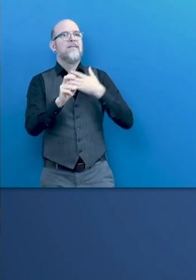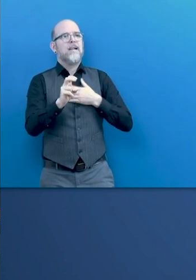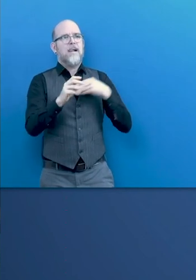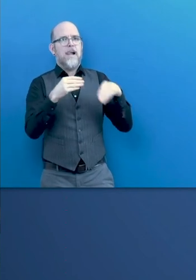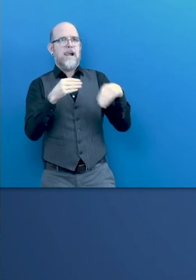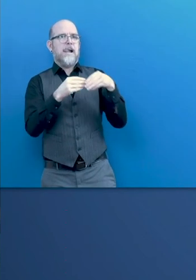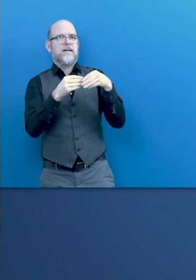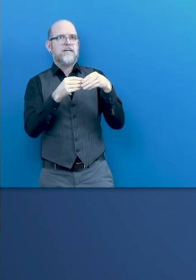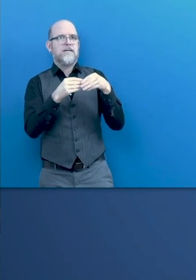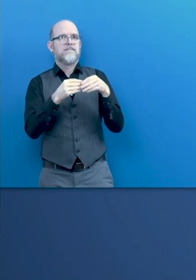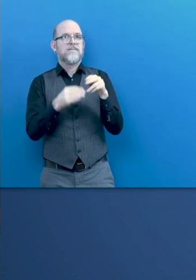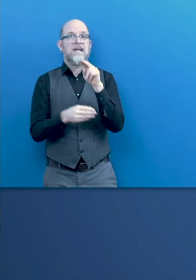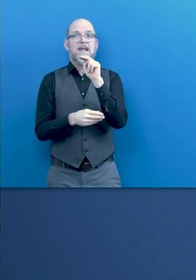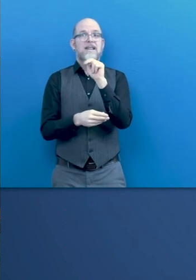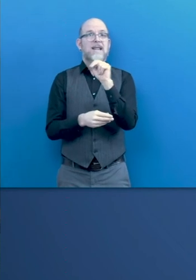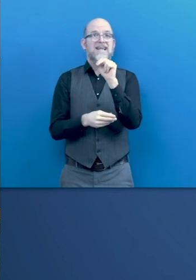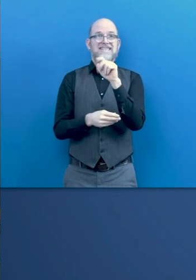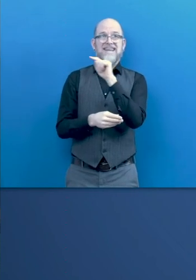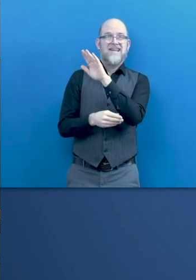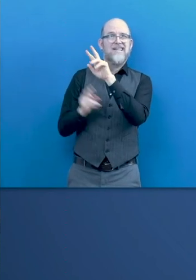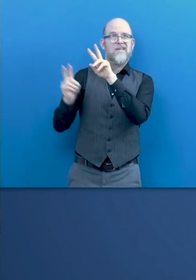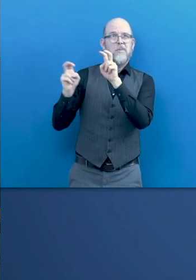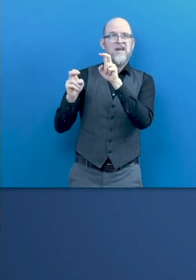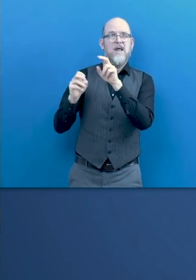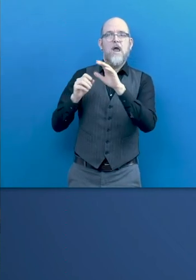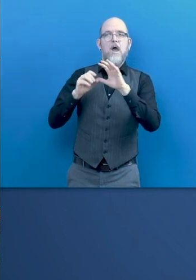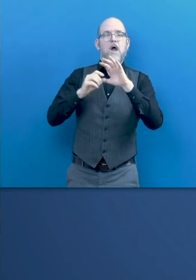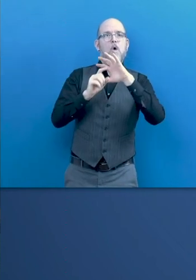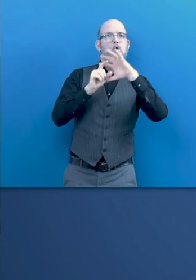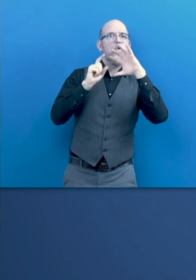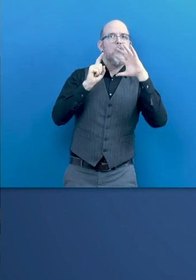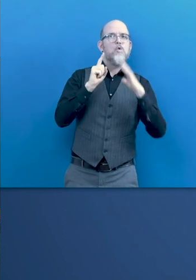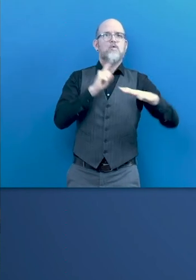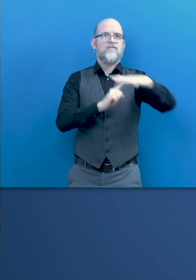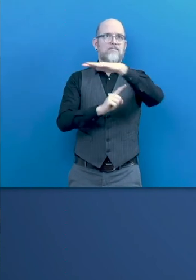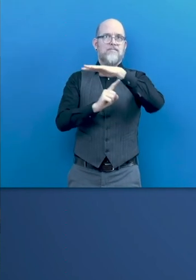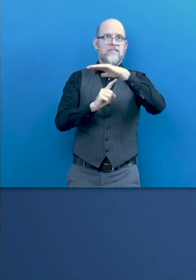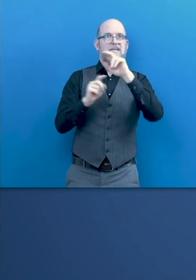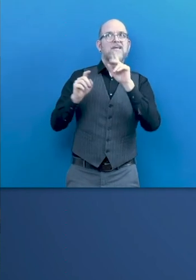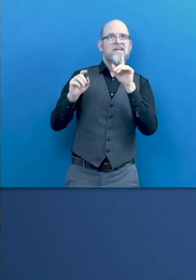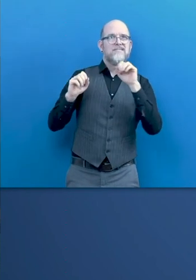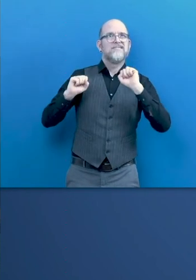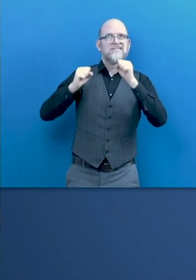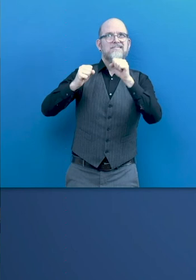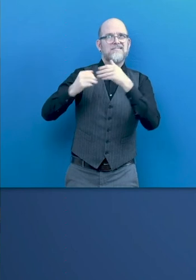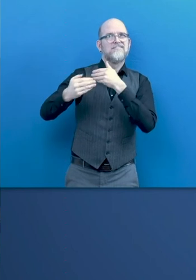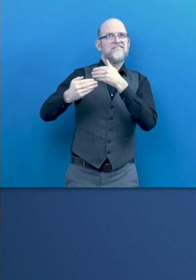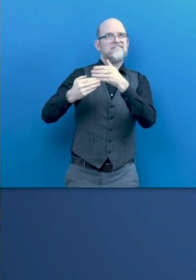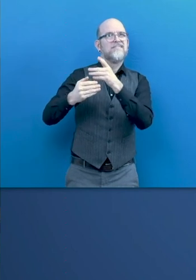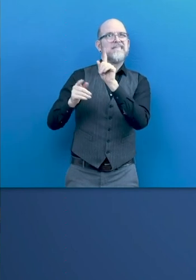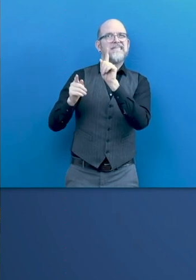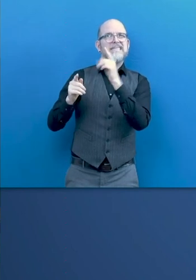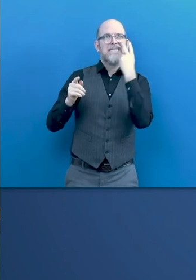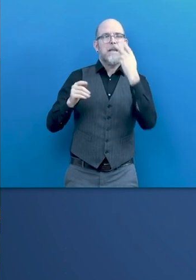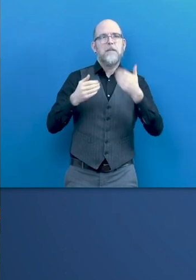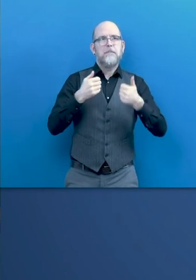quite some progressive improvements in legislation. So you saw in the last years, for example, the European Union adopted